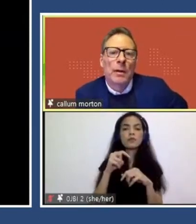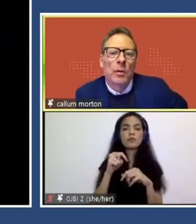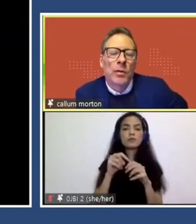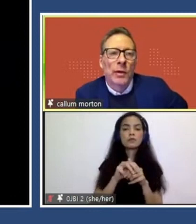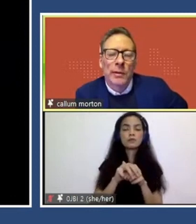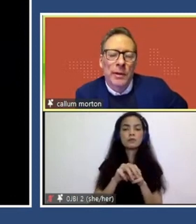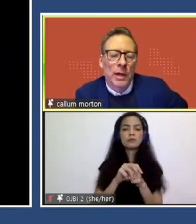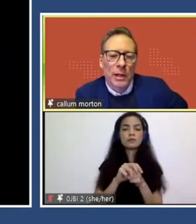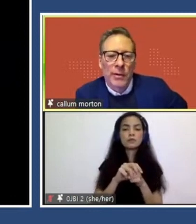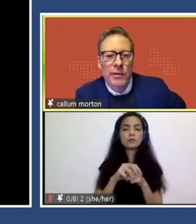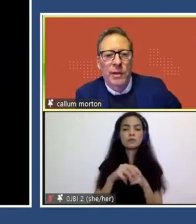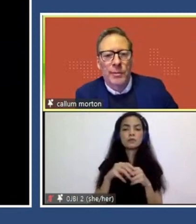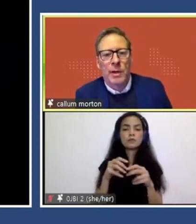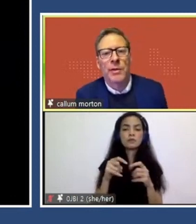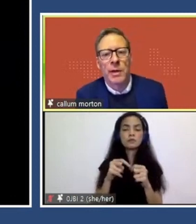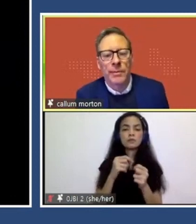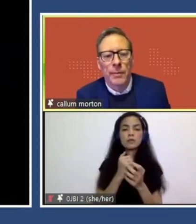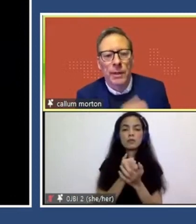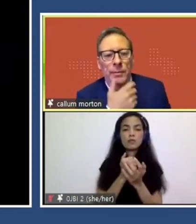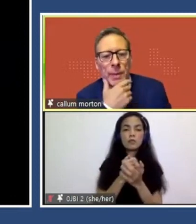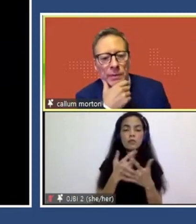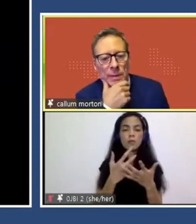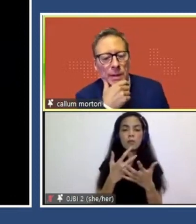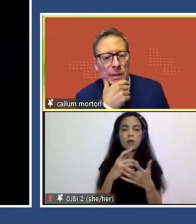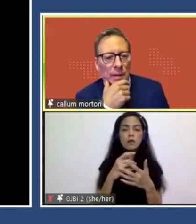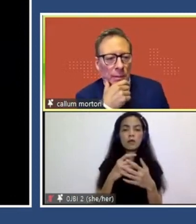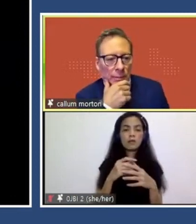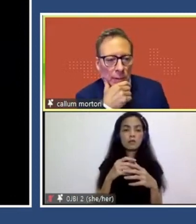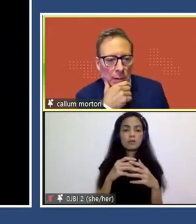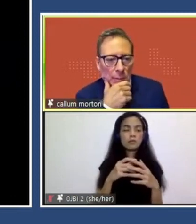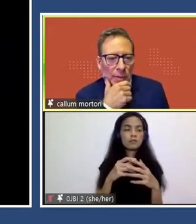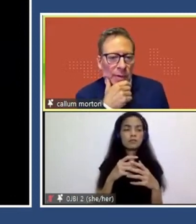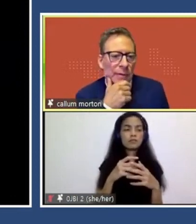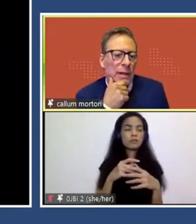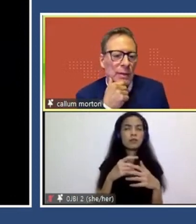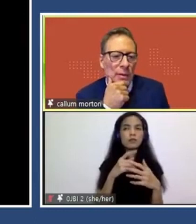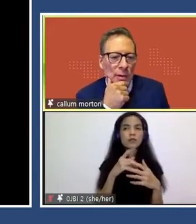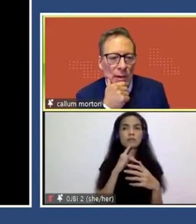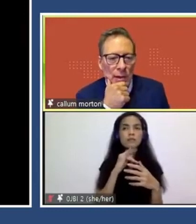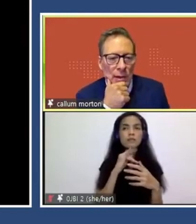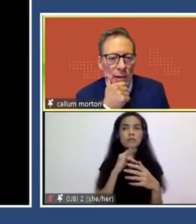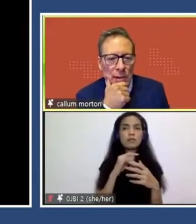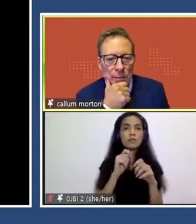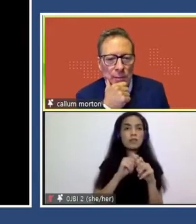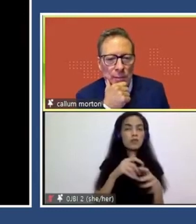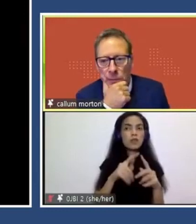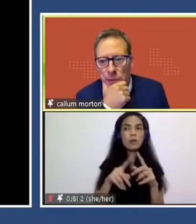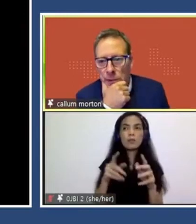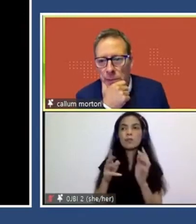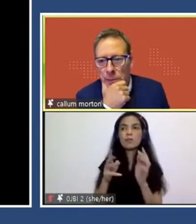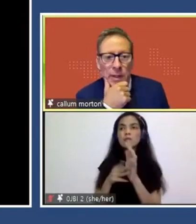or certainly, you know, highly restricted by the, um, the pandemic. Um, but nevertheless, um,